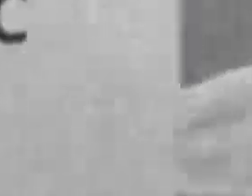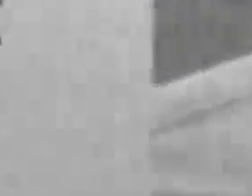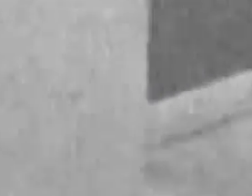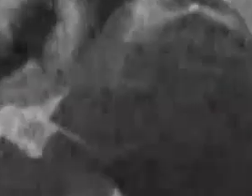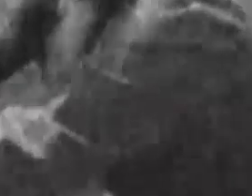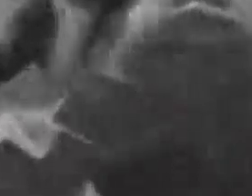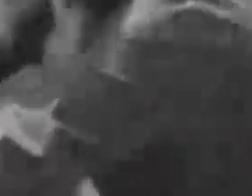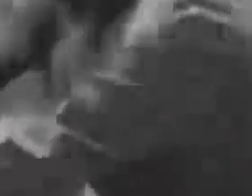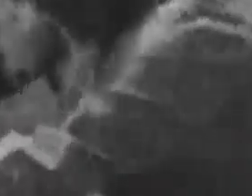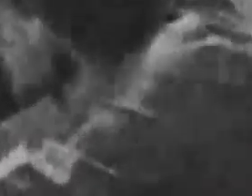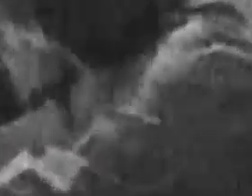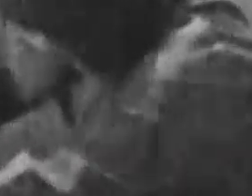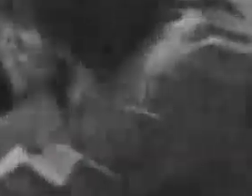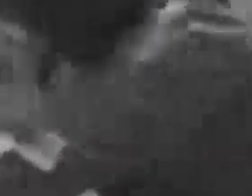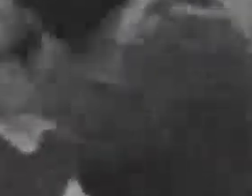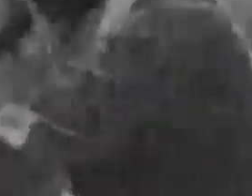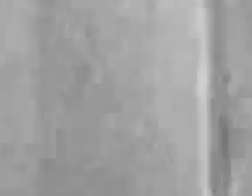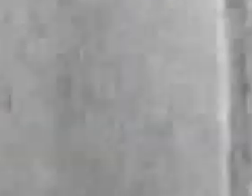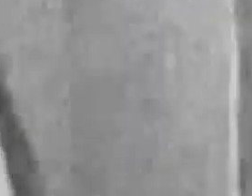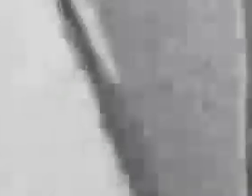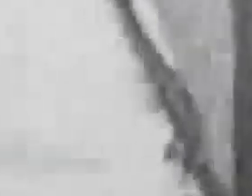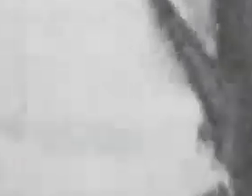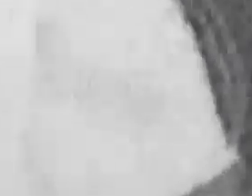job that some people do every day.